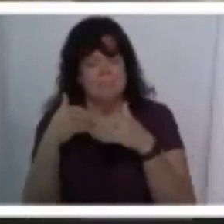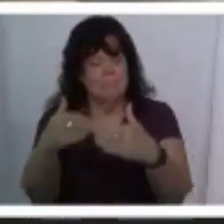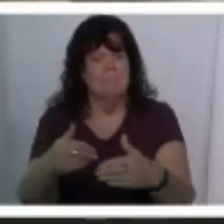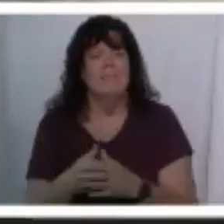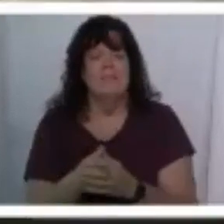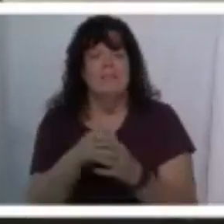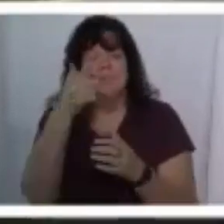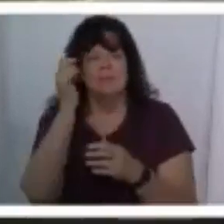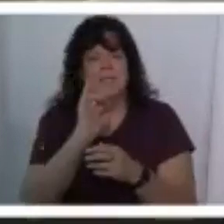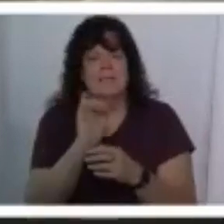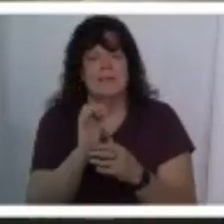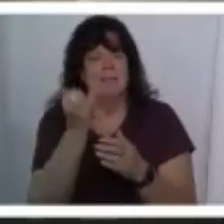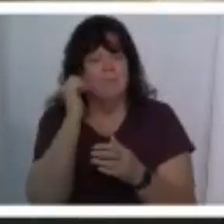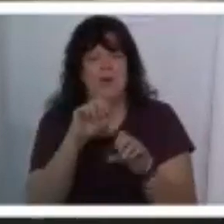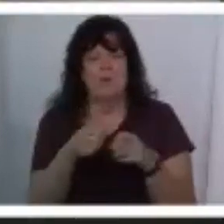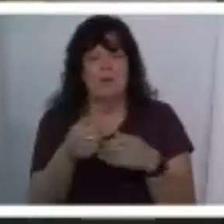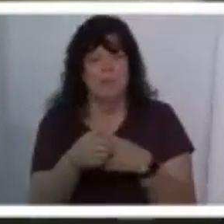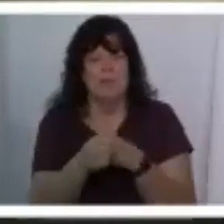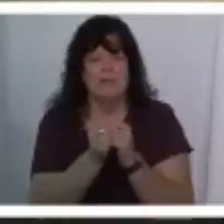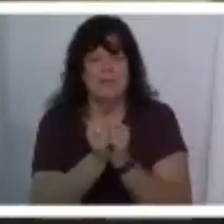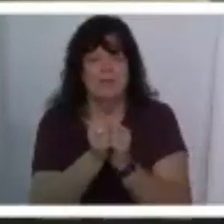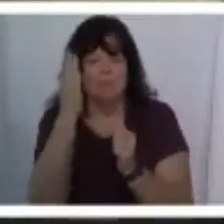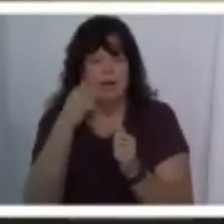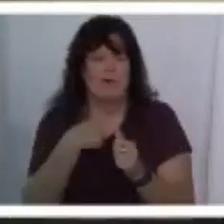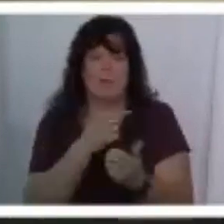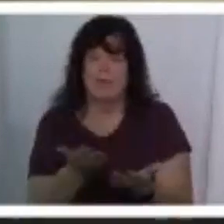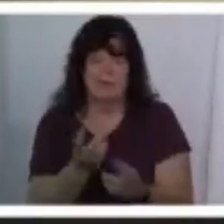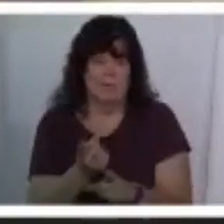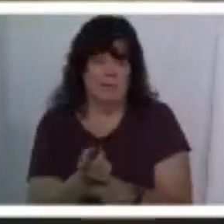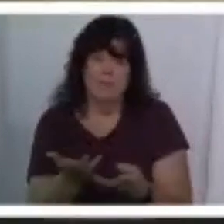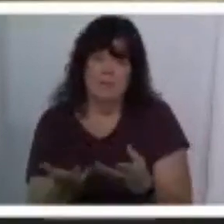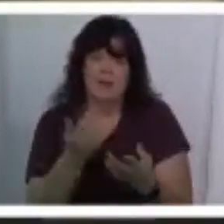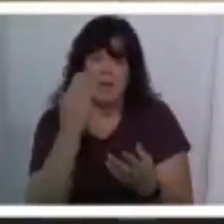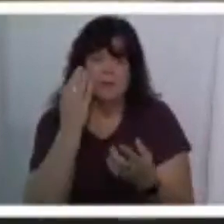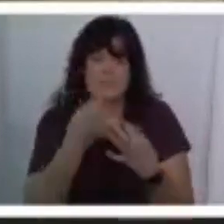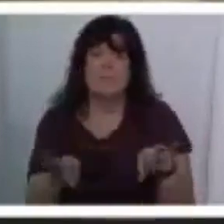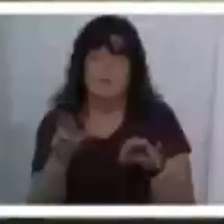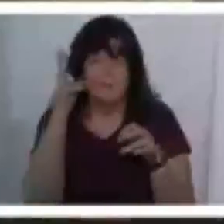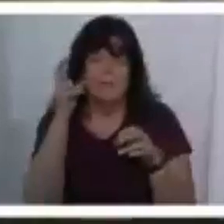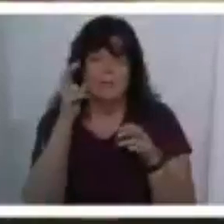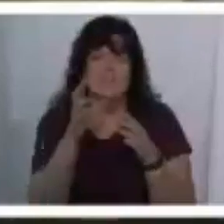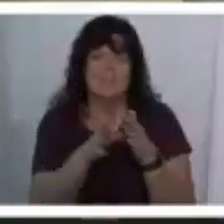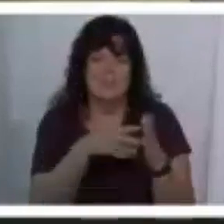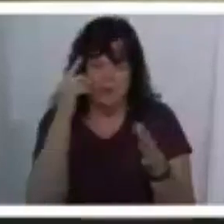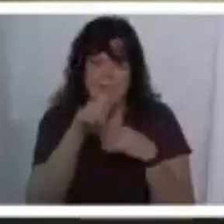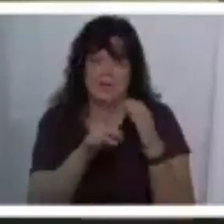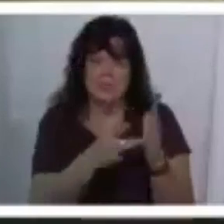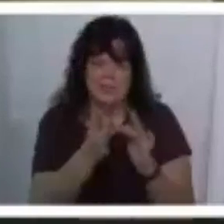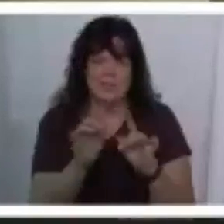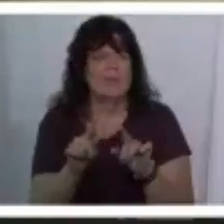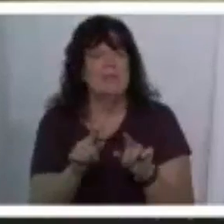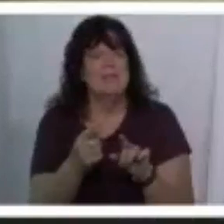like if we're not breaking bread together then why are we here like i know it's important to hear the word right but this